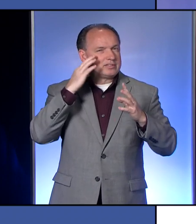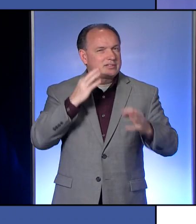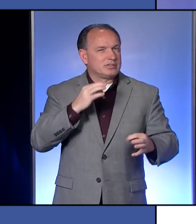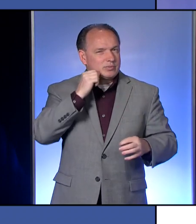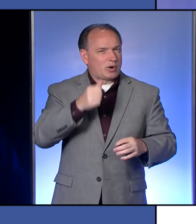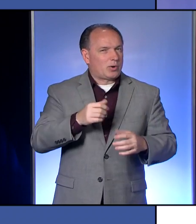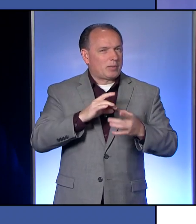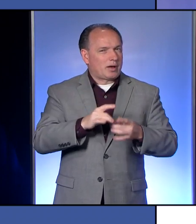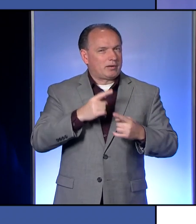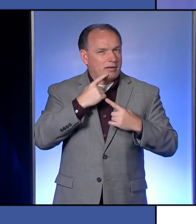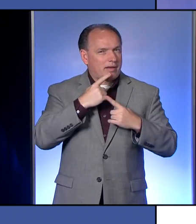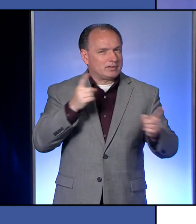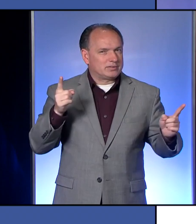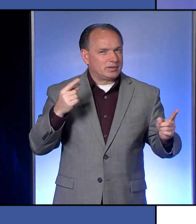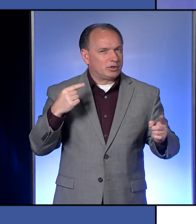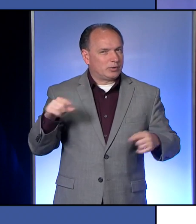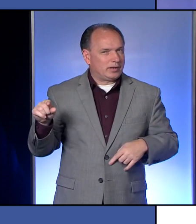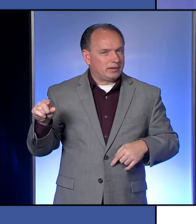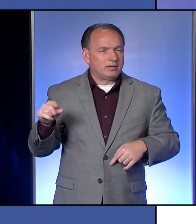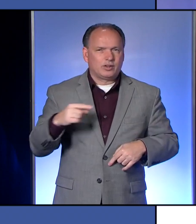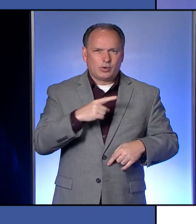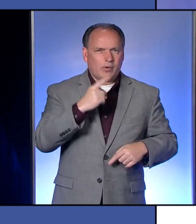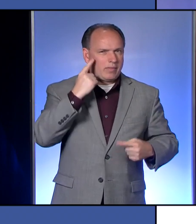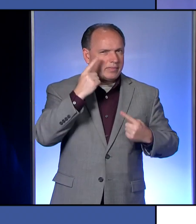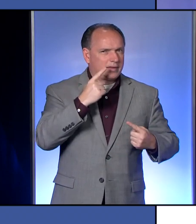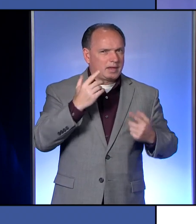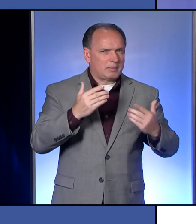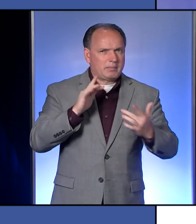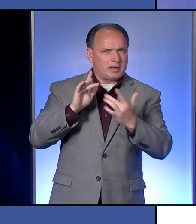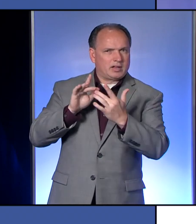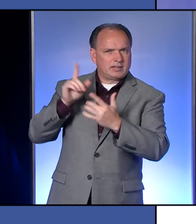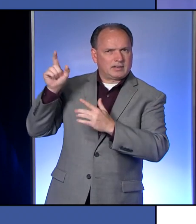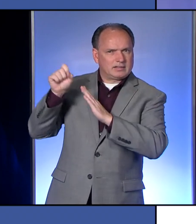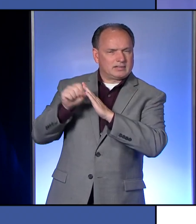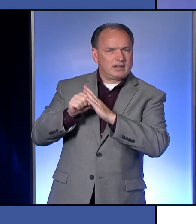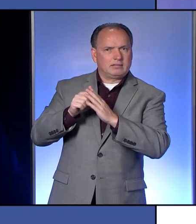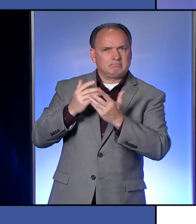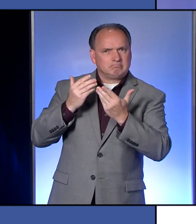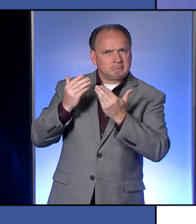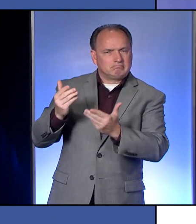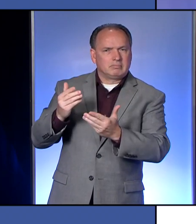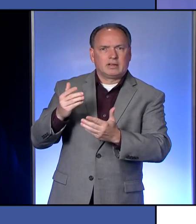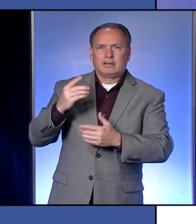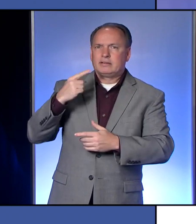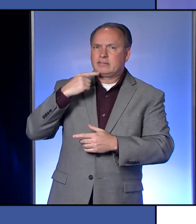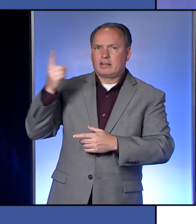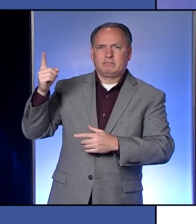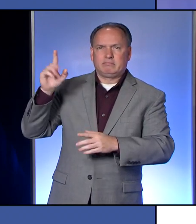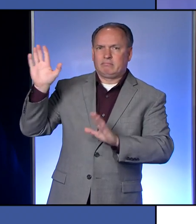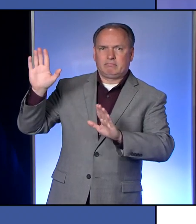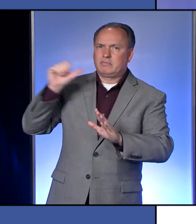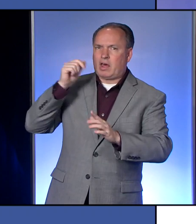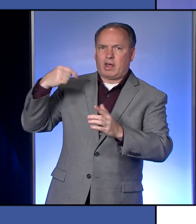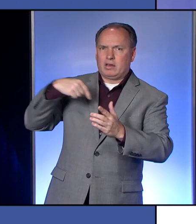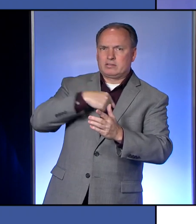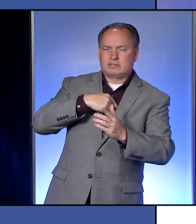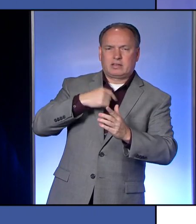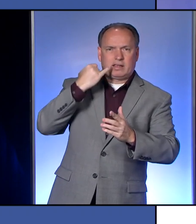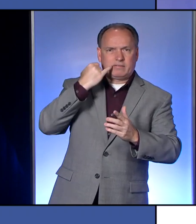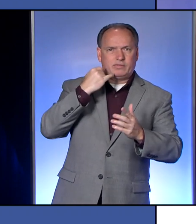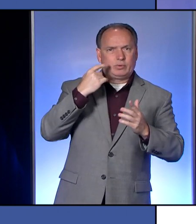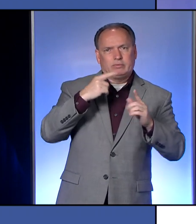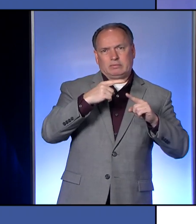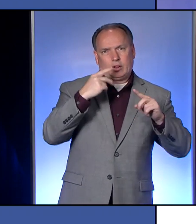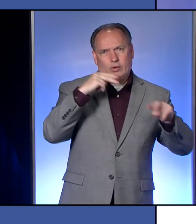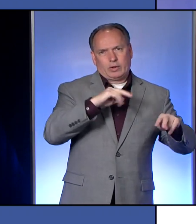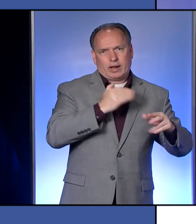perhaps some counties are going to go green. Are you thinking about contacting the state and saying, not us, if you're considering us, based on our numbers for the last